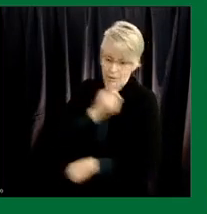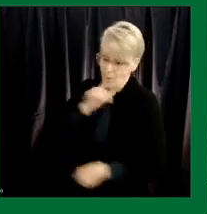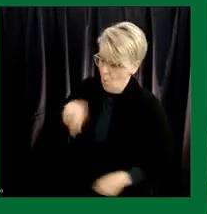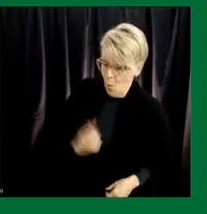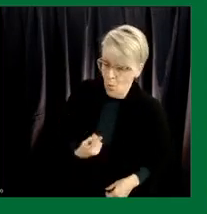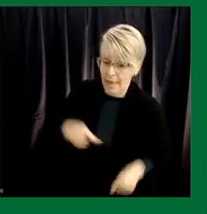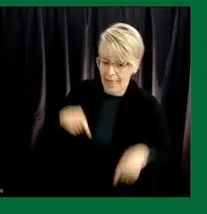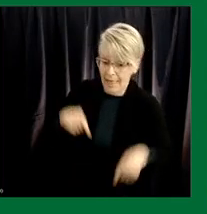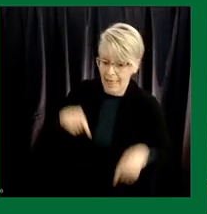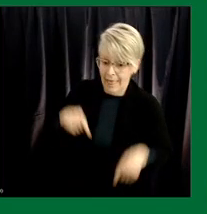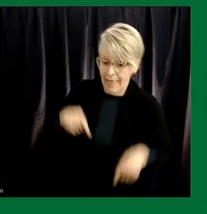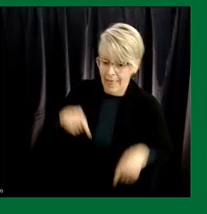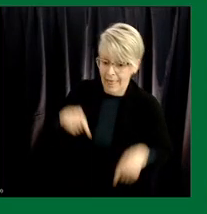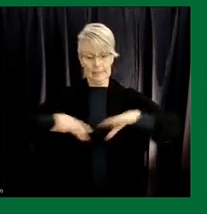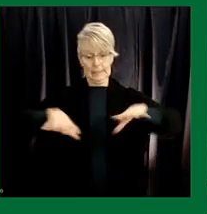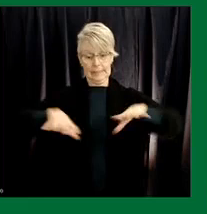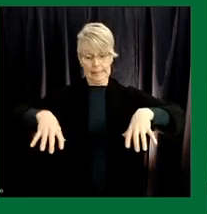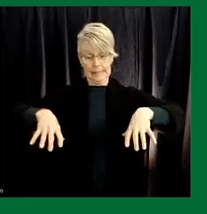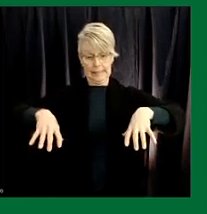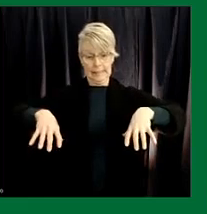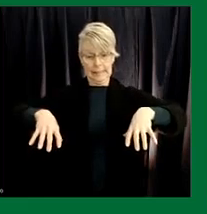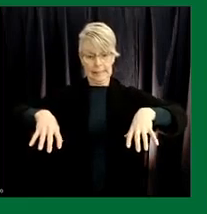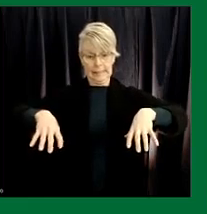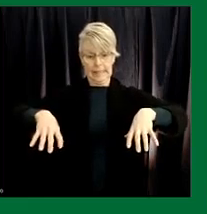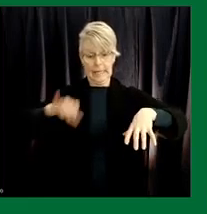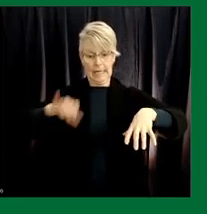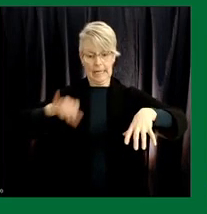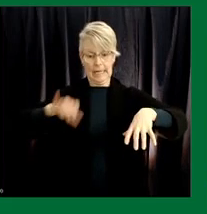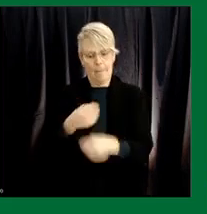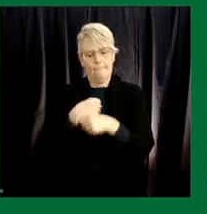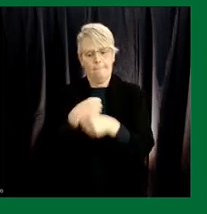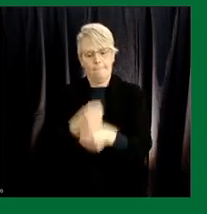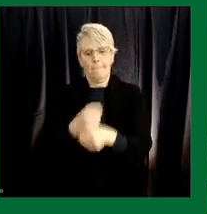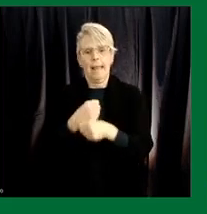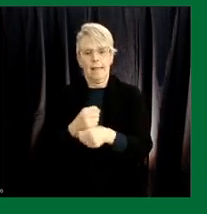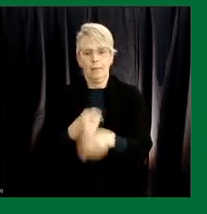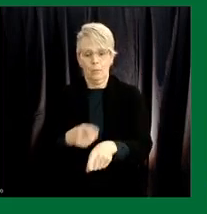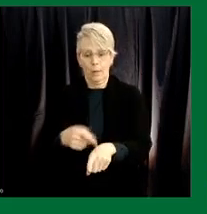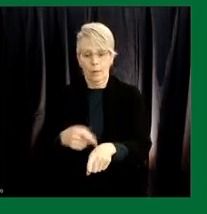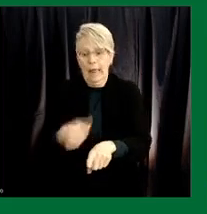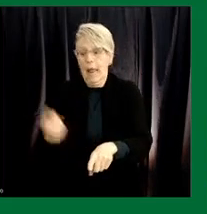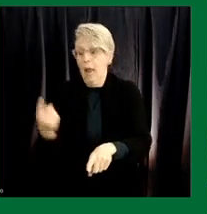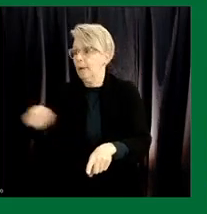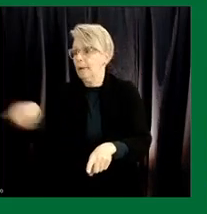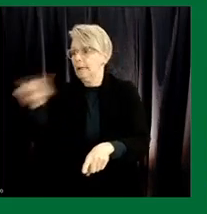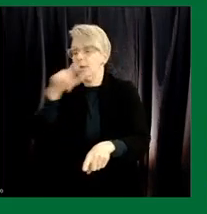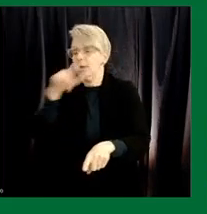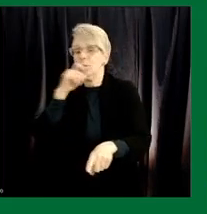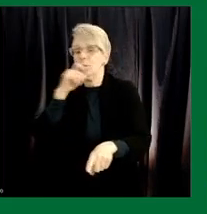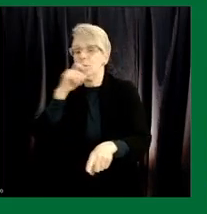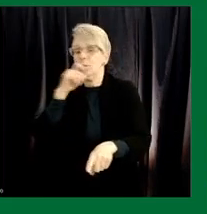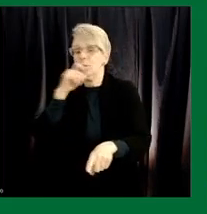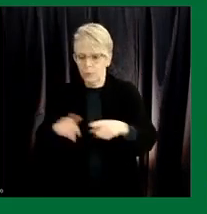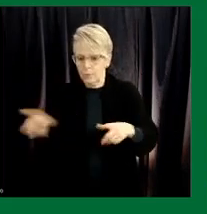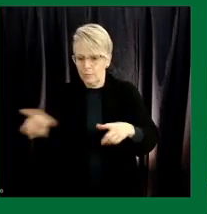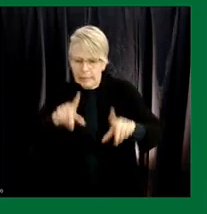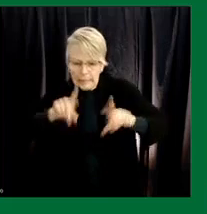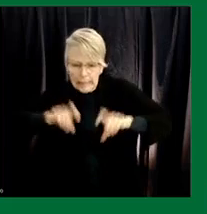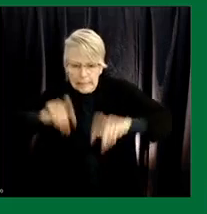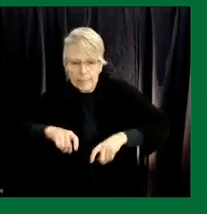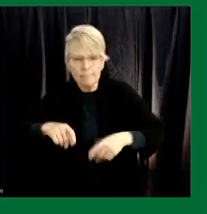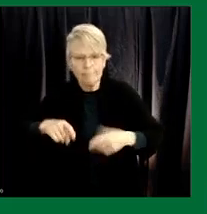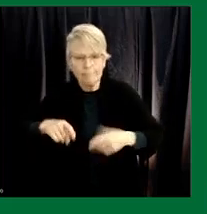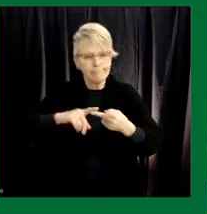this facility was was a manufacturing facility that is available to anyone who needed to have pilot scale clinical trial